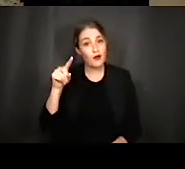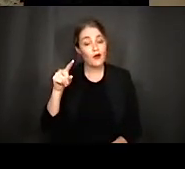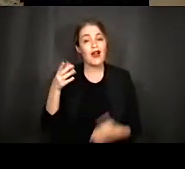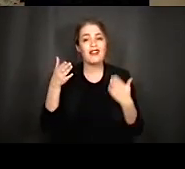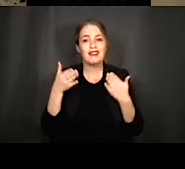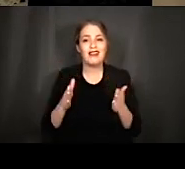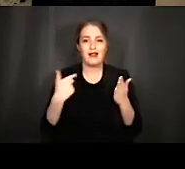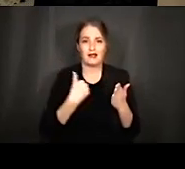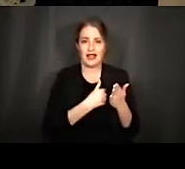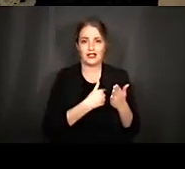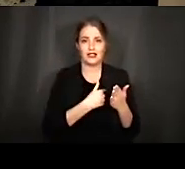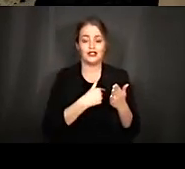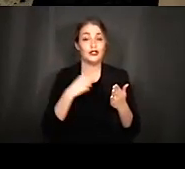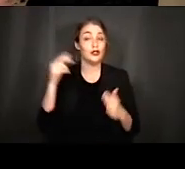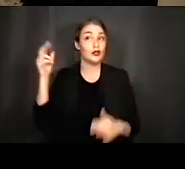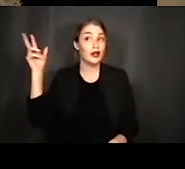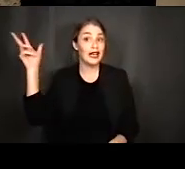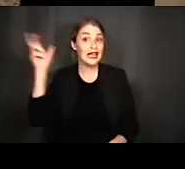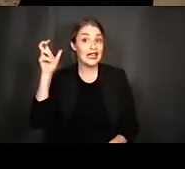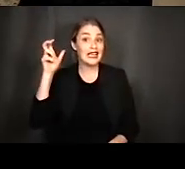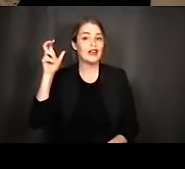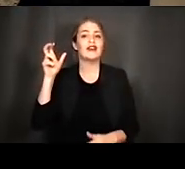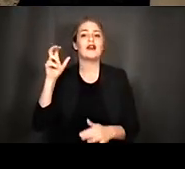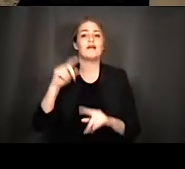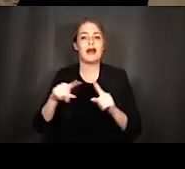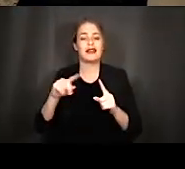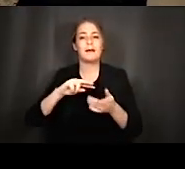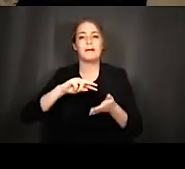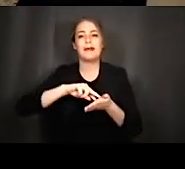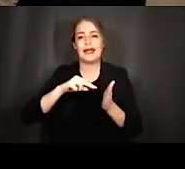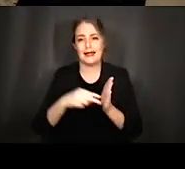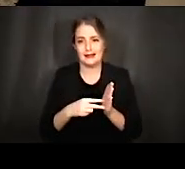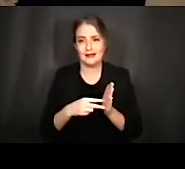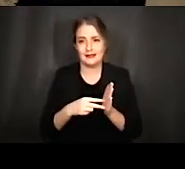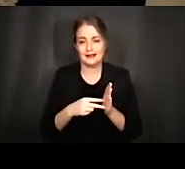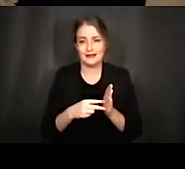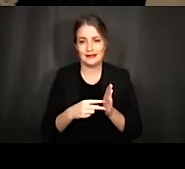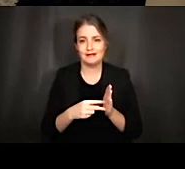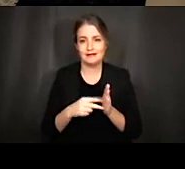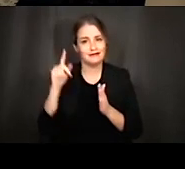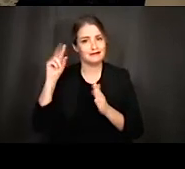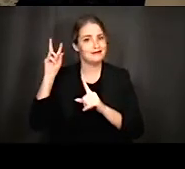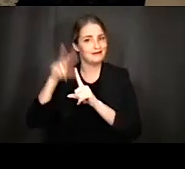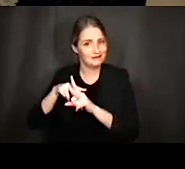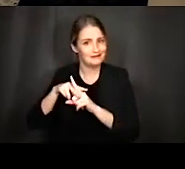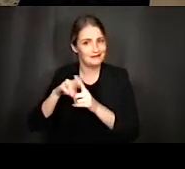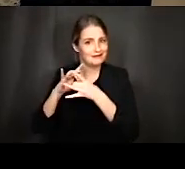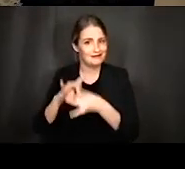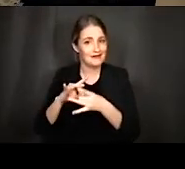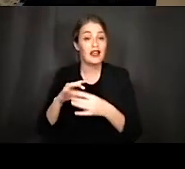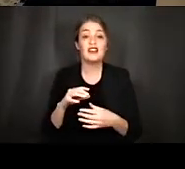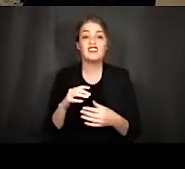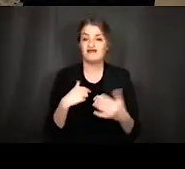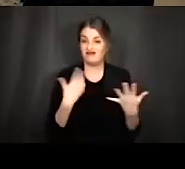us to hear in a meaningful manner and so with that I'm going to finish and